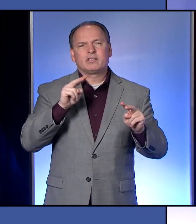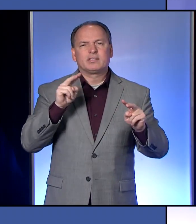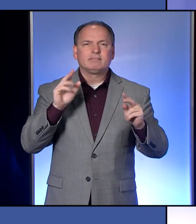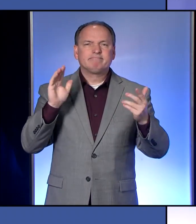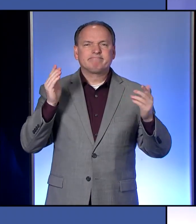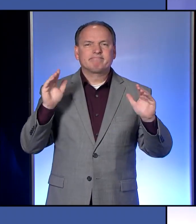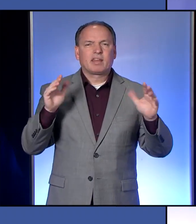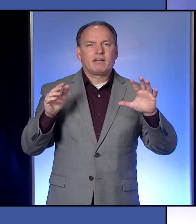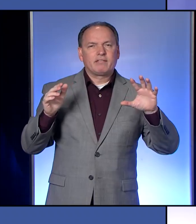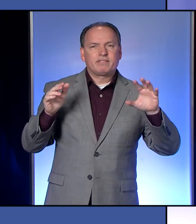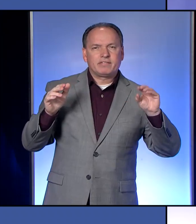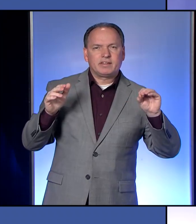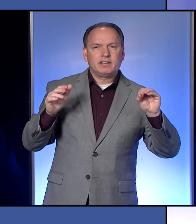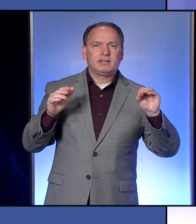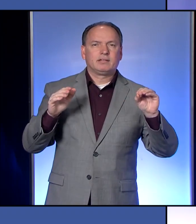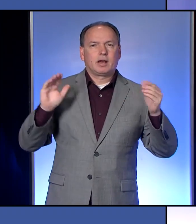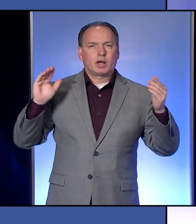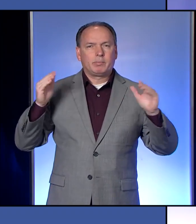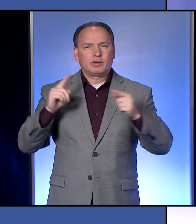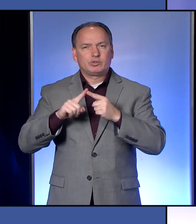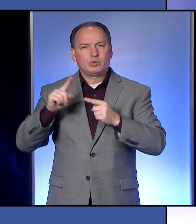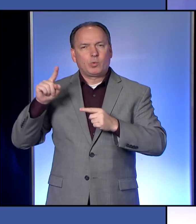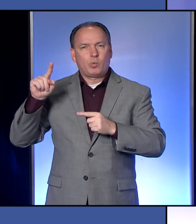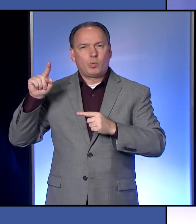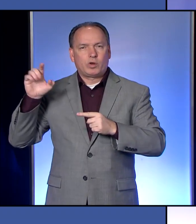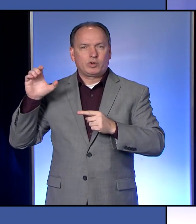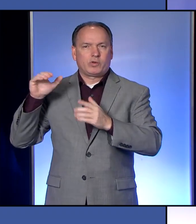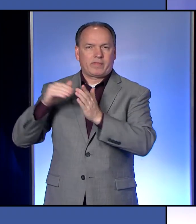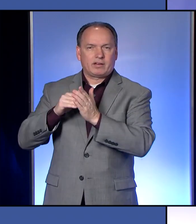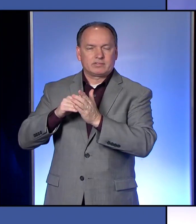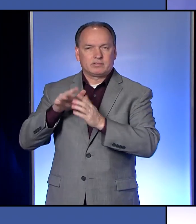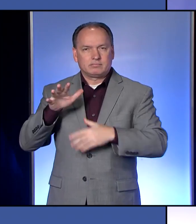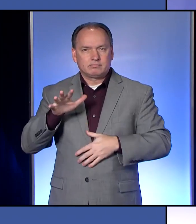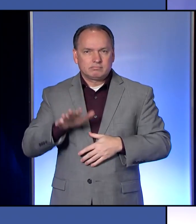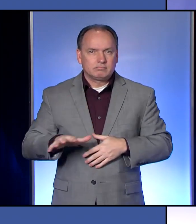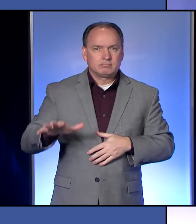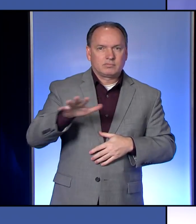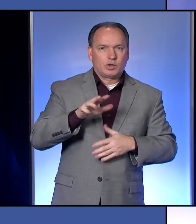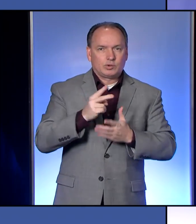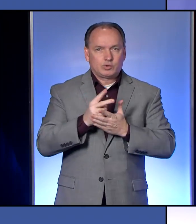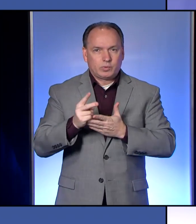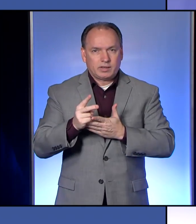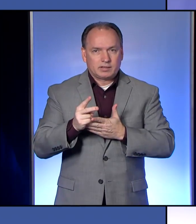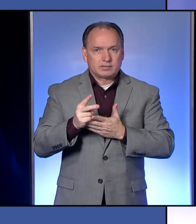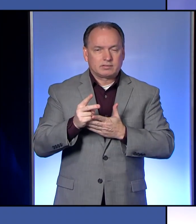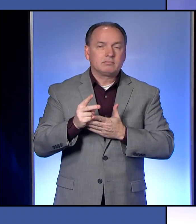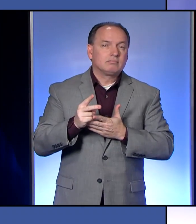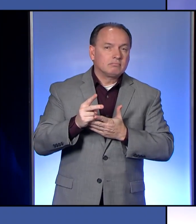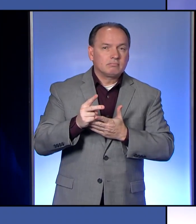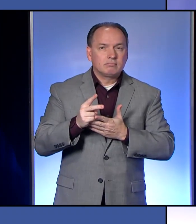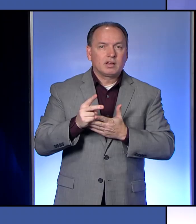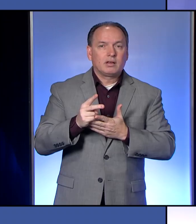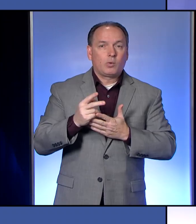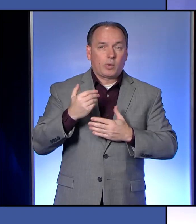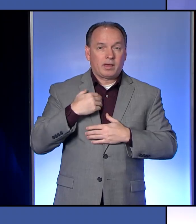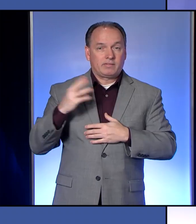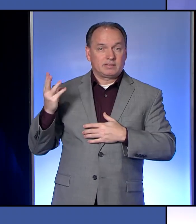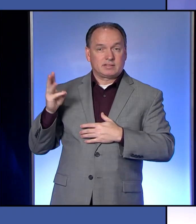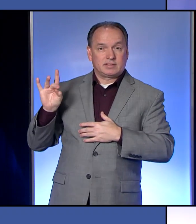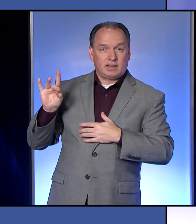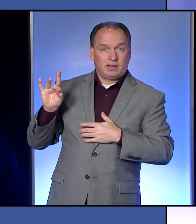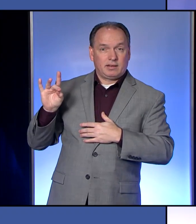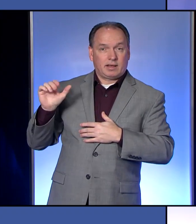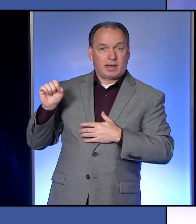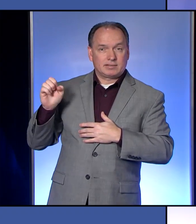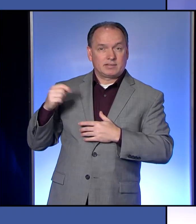cases per 100,000 over a 14 day period, we have 68 cases.